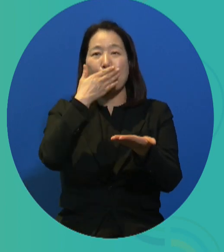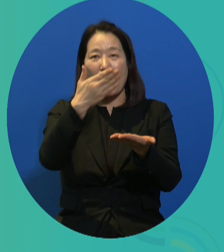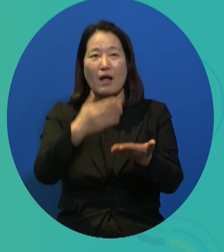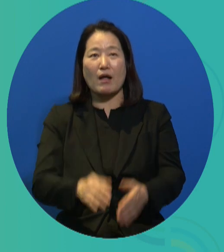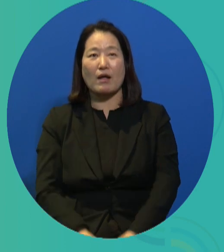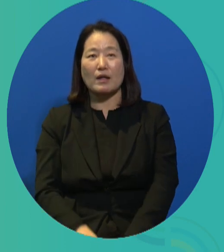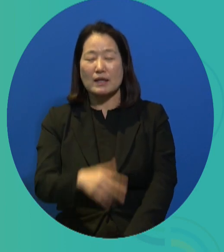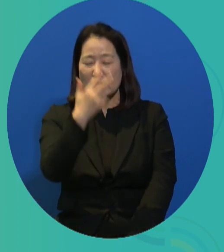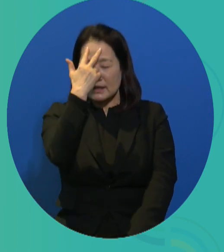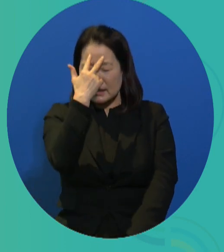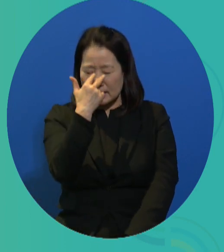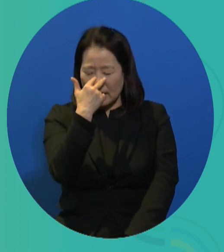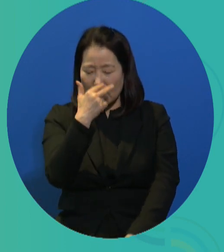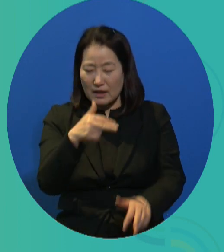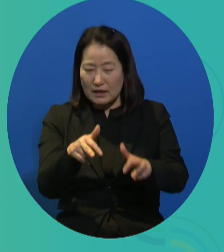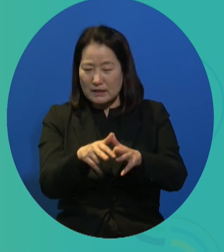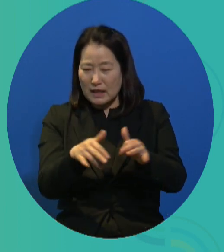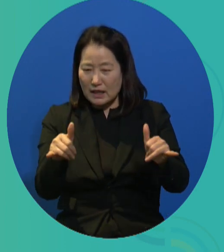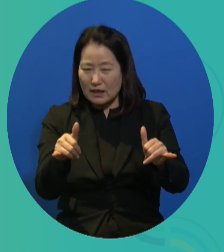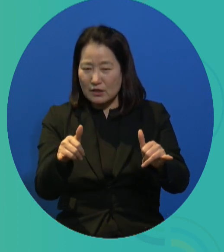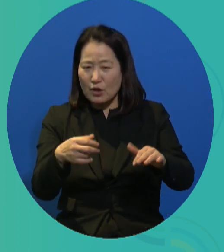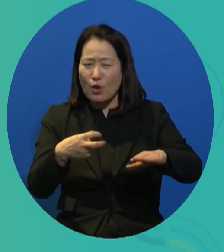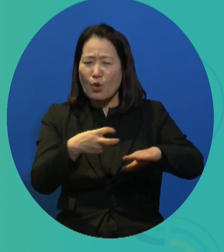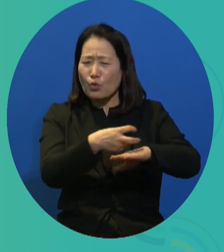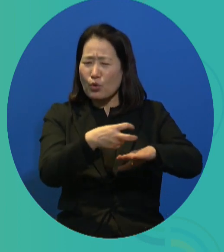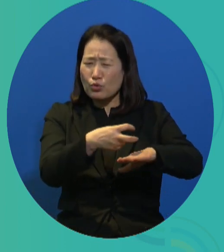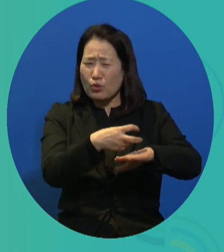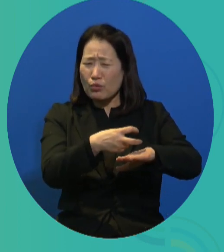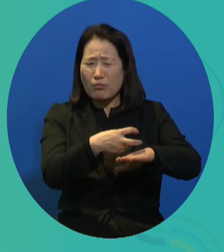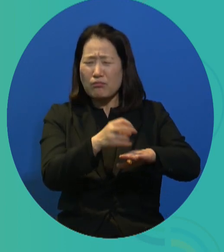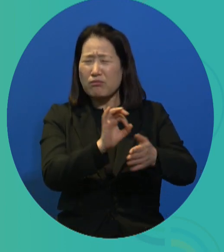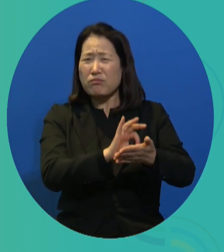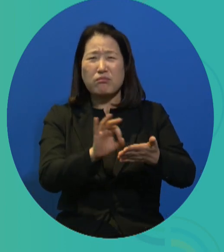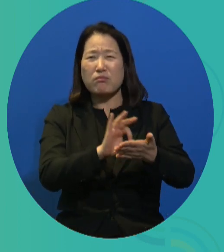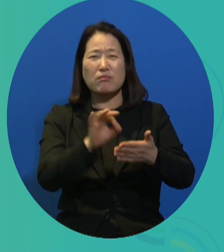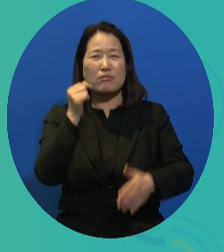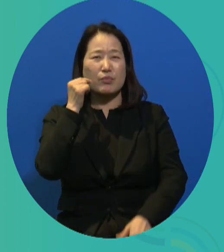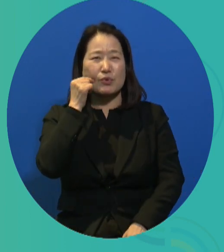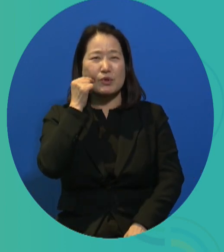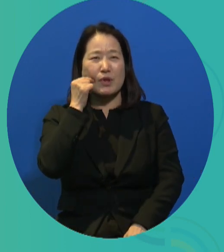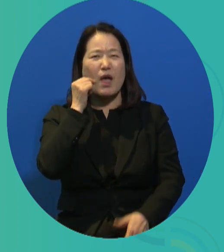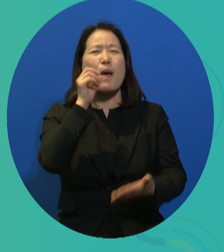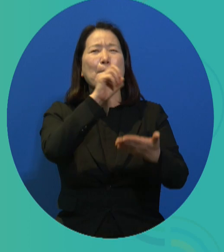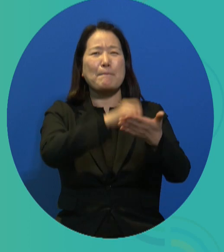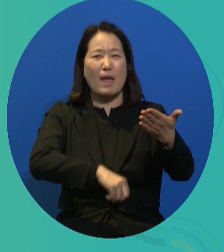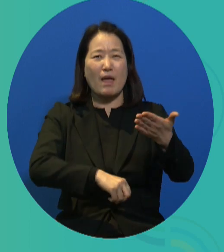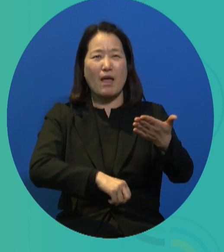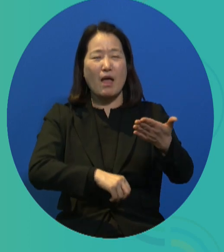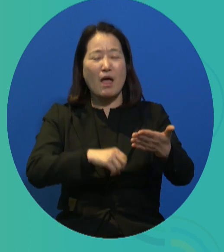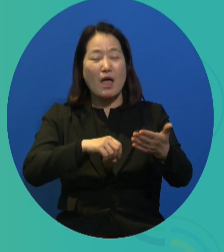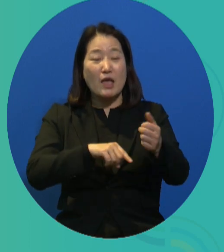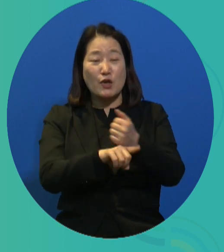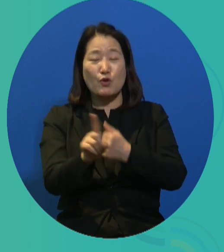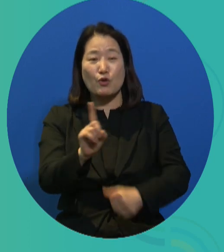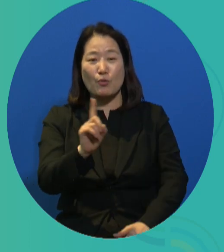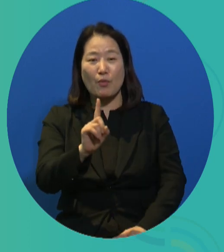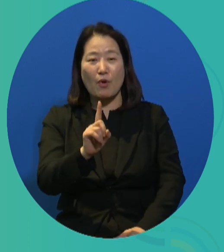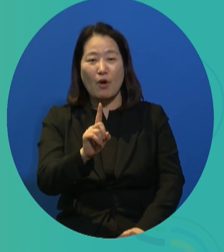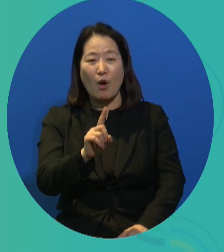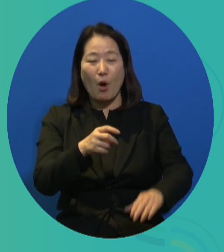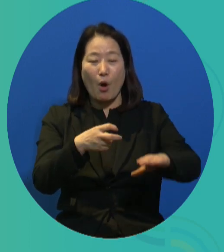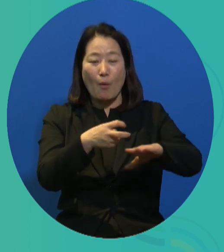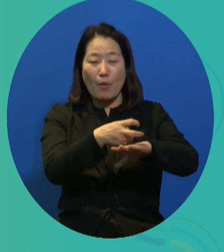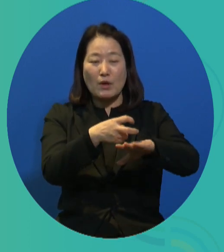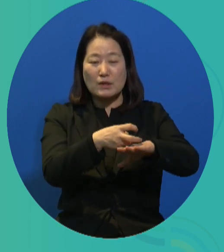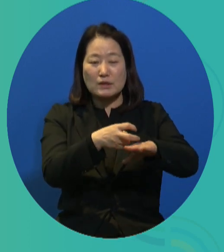But what they said was that the visually impaired people do not even see public buses as a means of transportation.